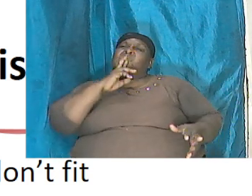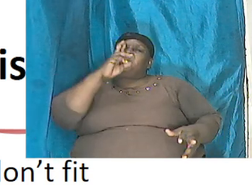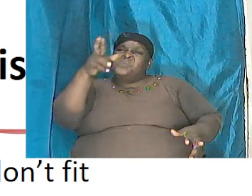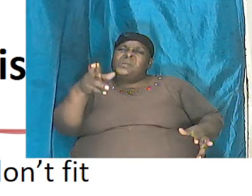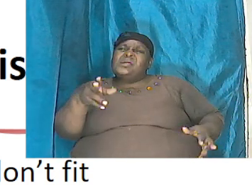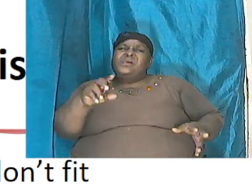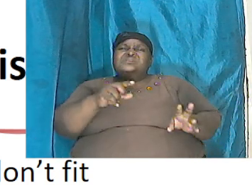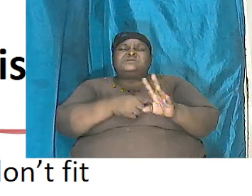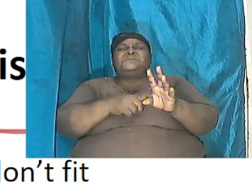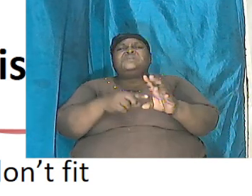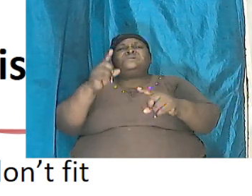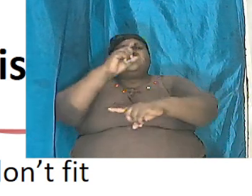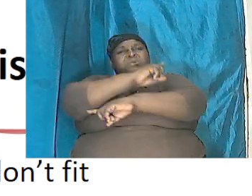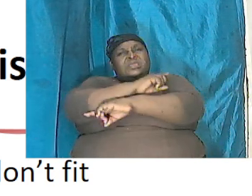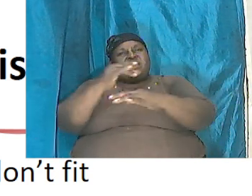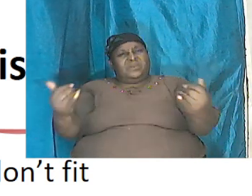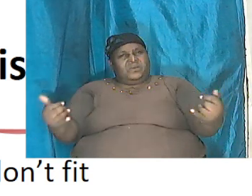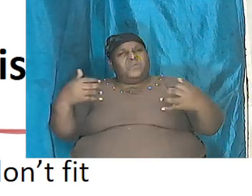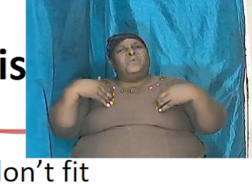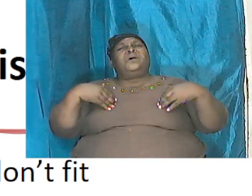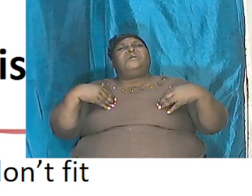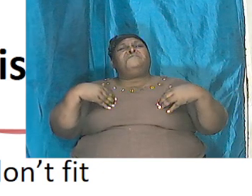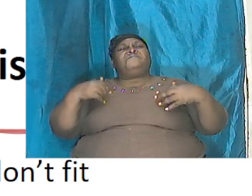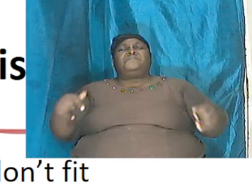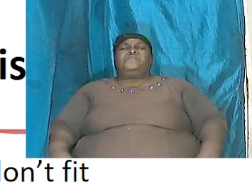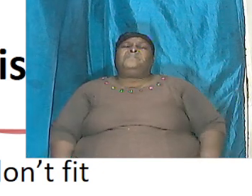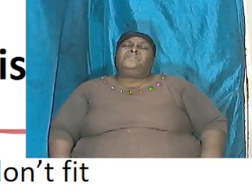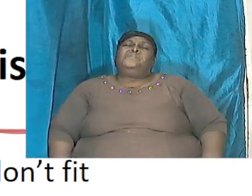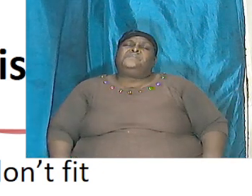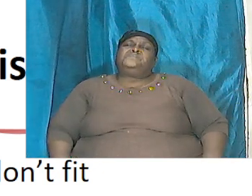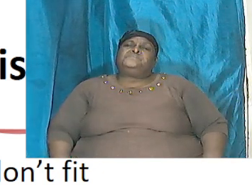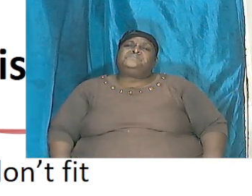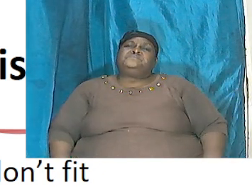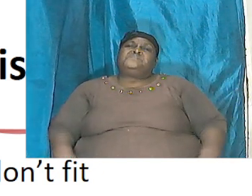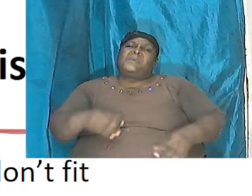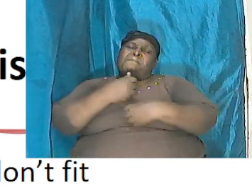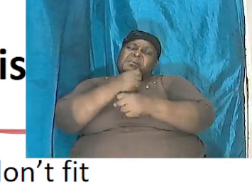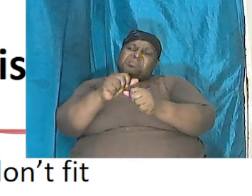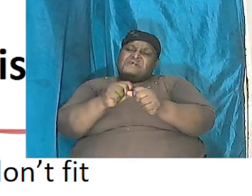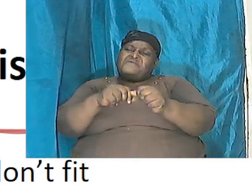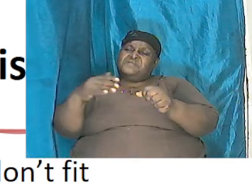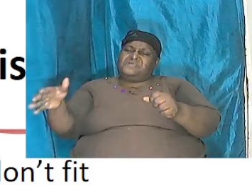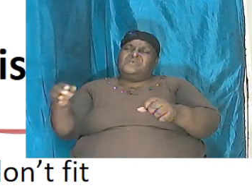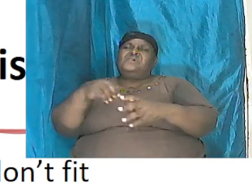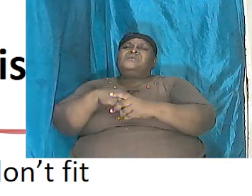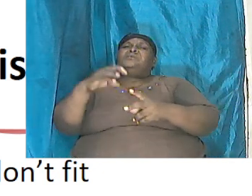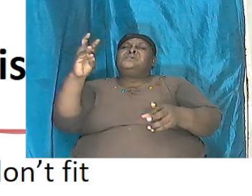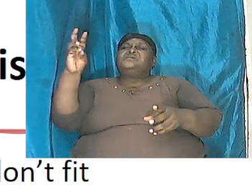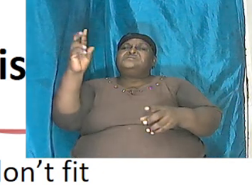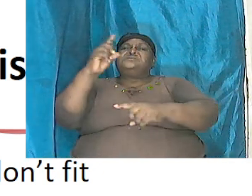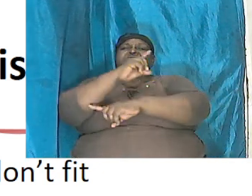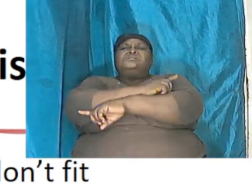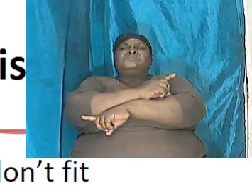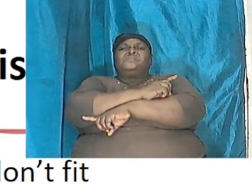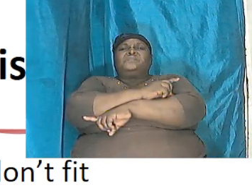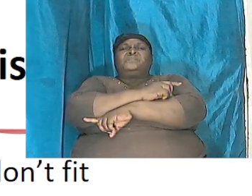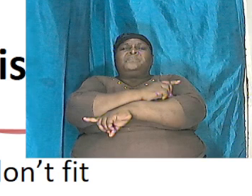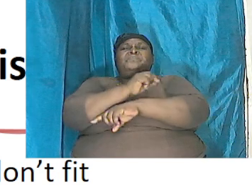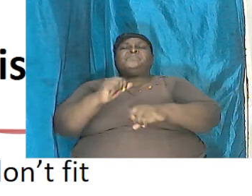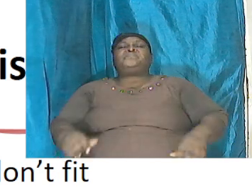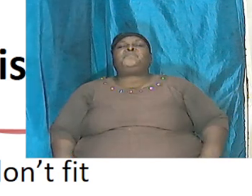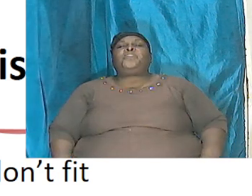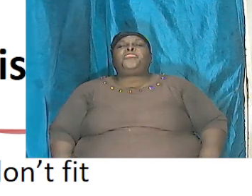day that we now have so he made everything in six days now on day six as I